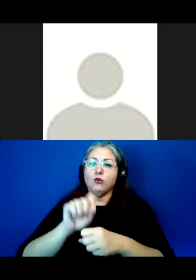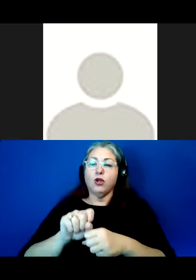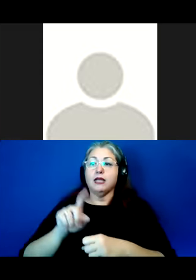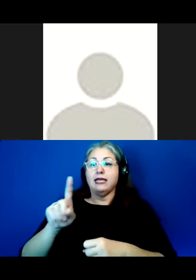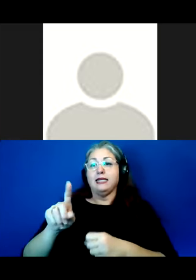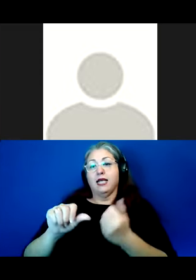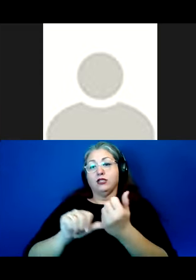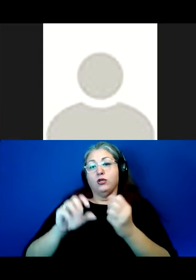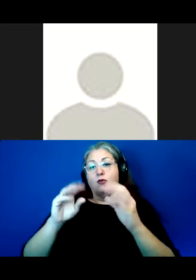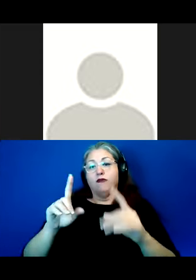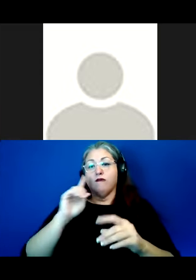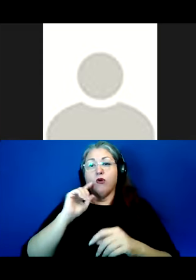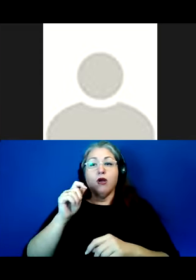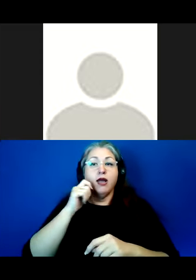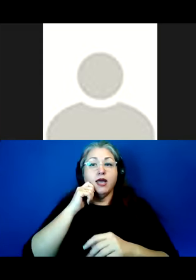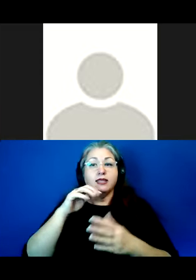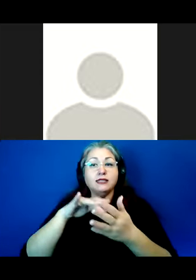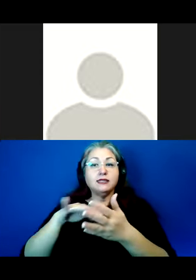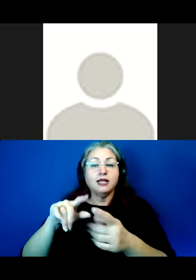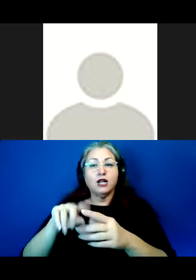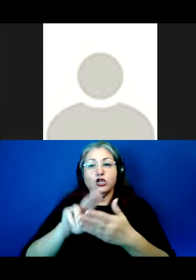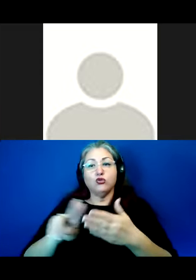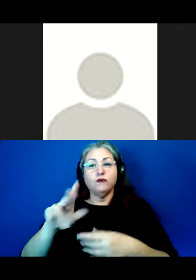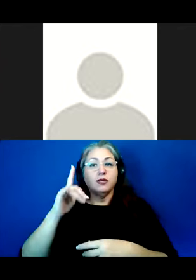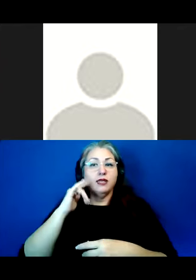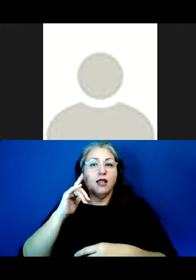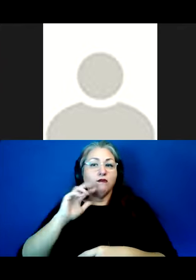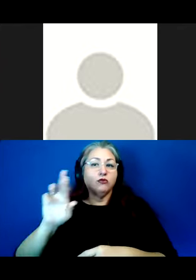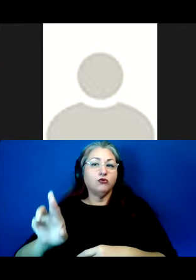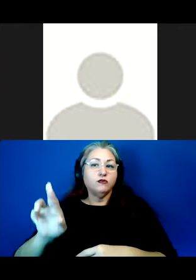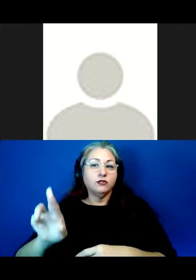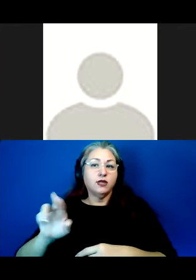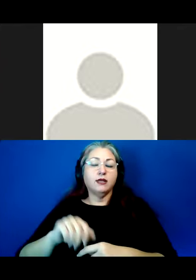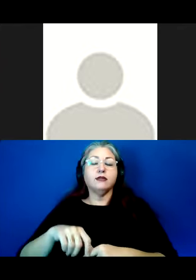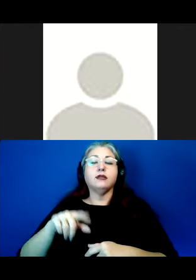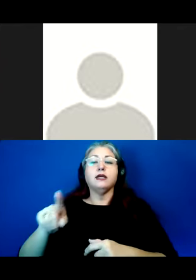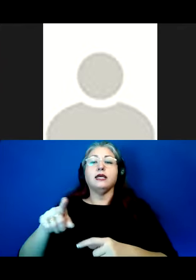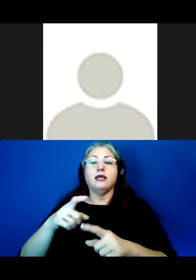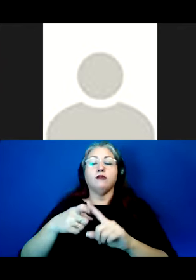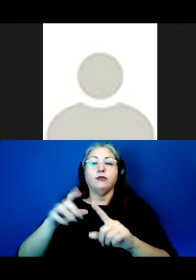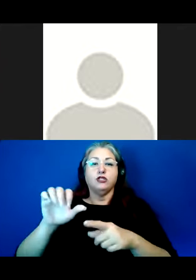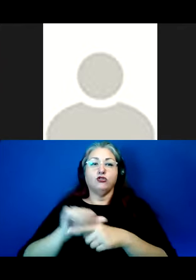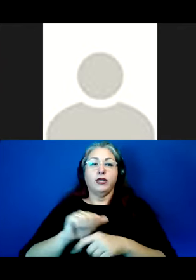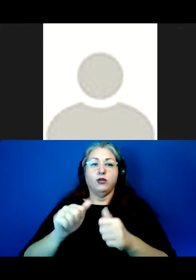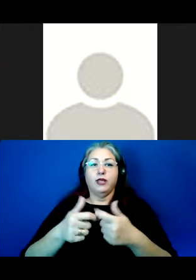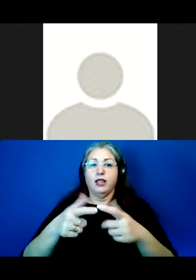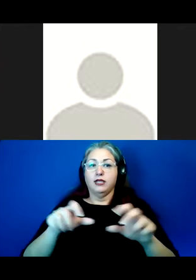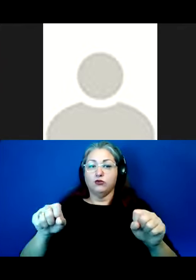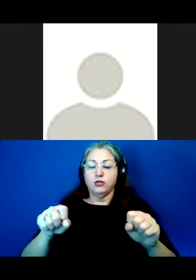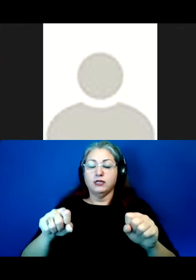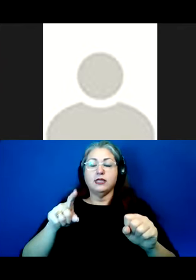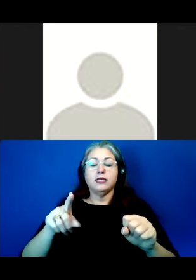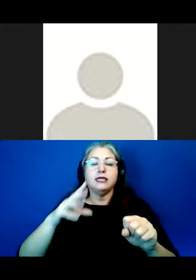professor of ethnic studies at the University of California, Riverside. Drawing from his training in linguistics and